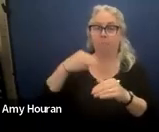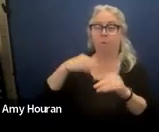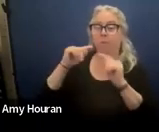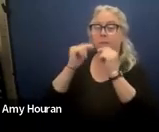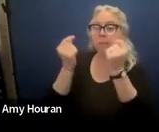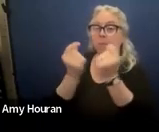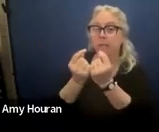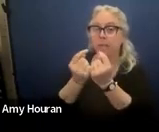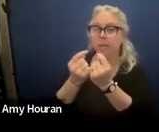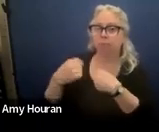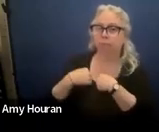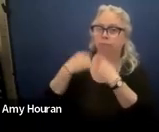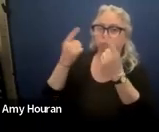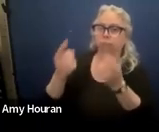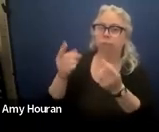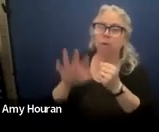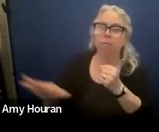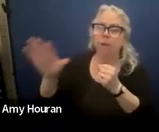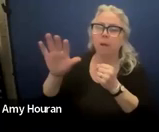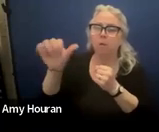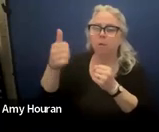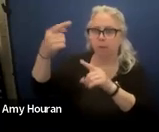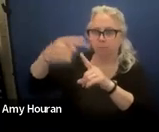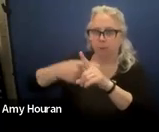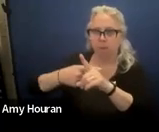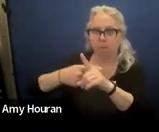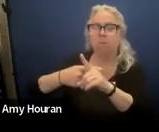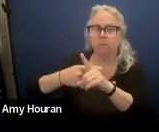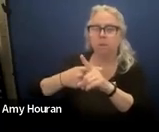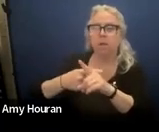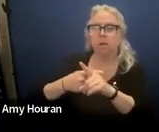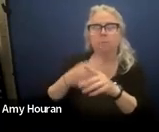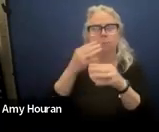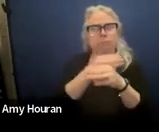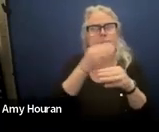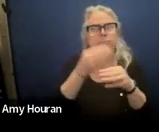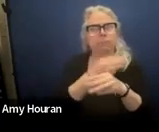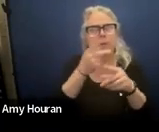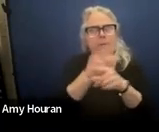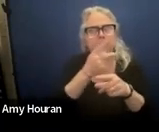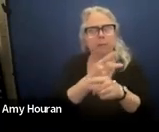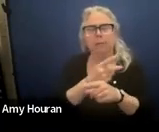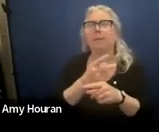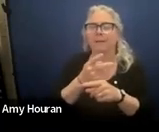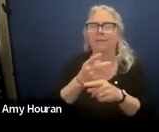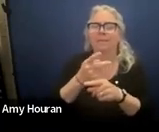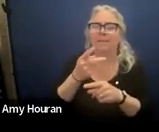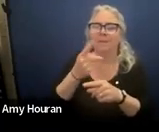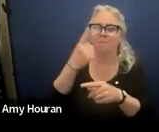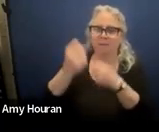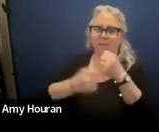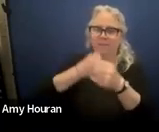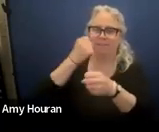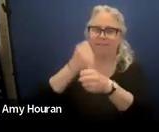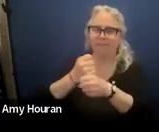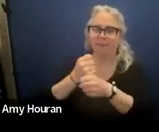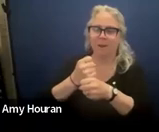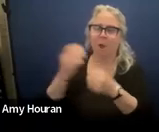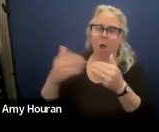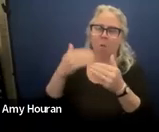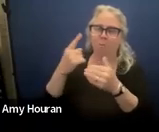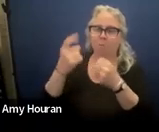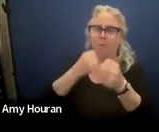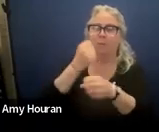i've been here for about 10 months now i had to do the math this morning to figure it out i knew it was coming up on a year but it's about 10 months